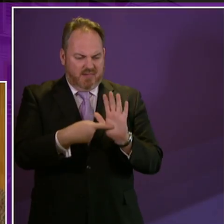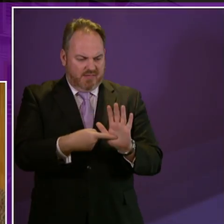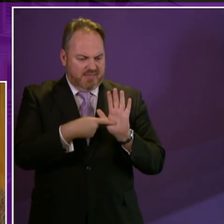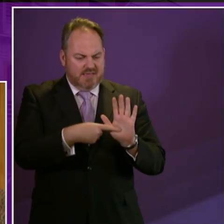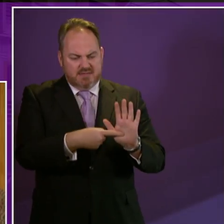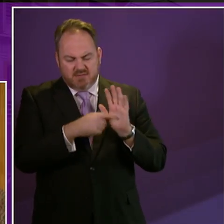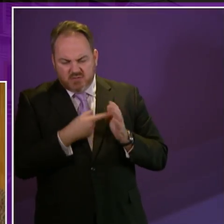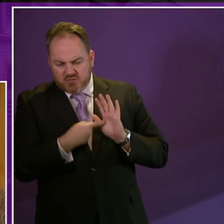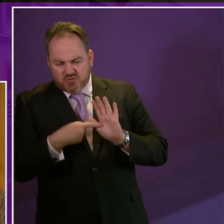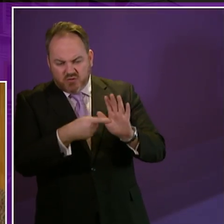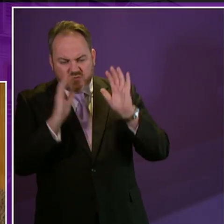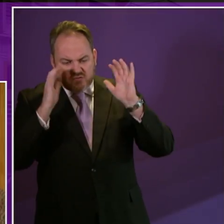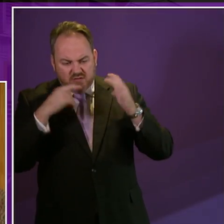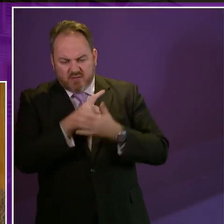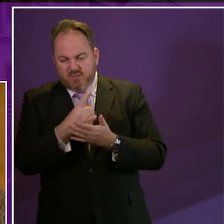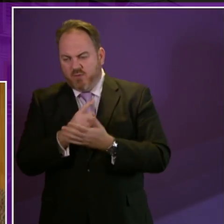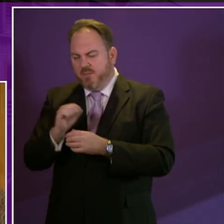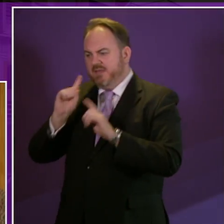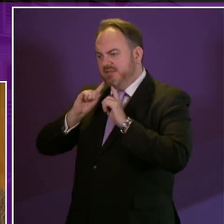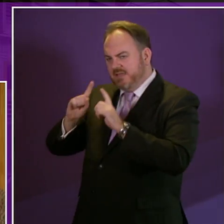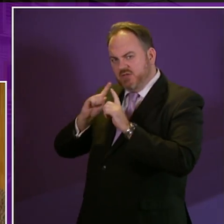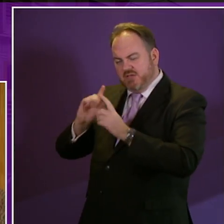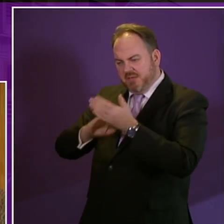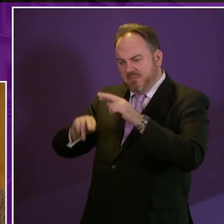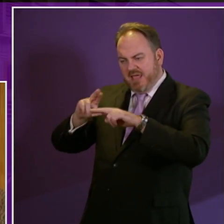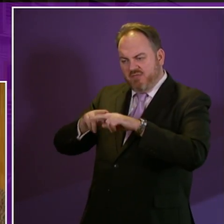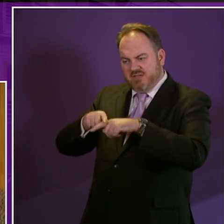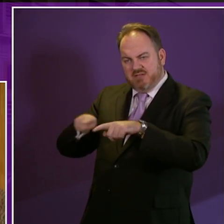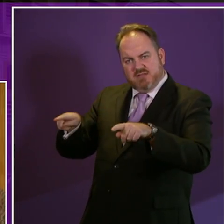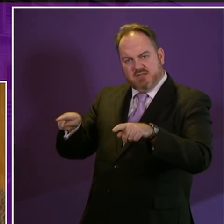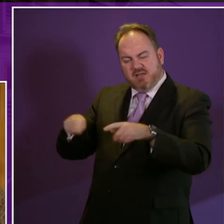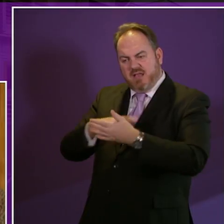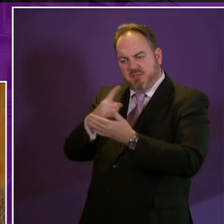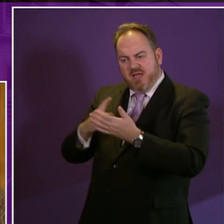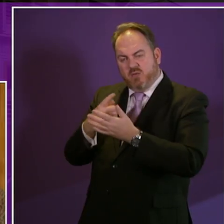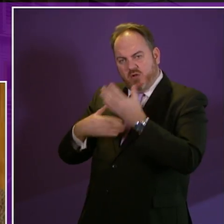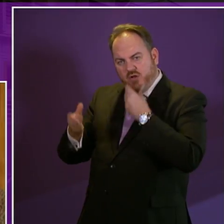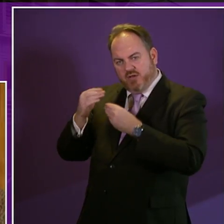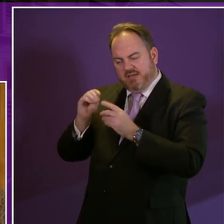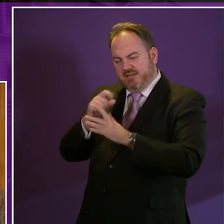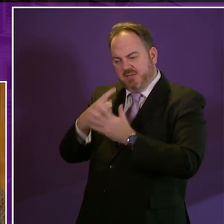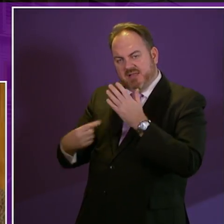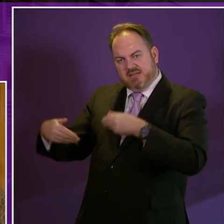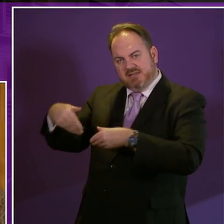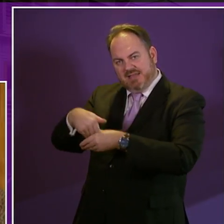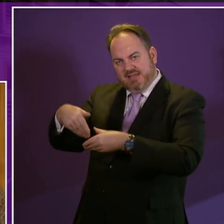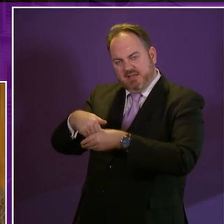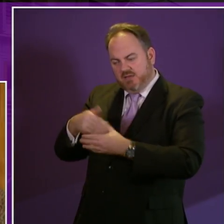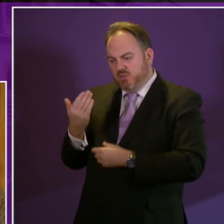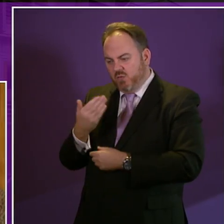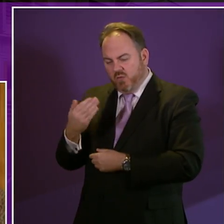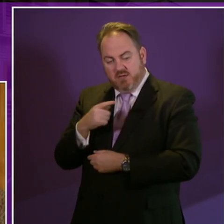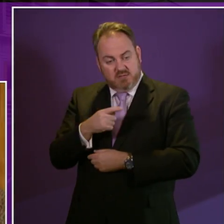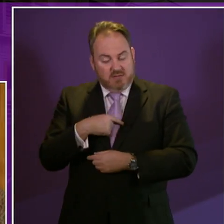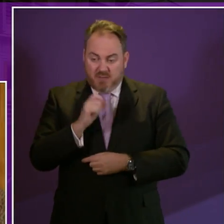carers over the Scottish Government's flagship policy for pupils with learning difficulties in mainstream schools of course